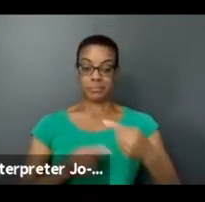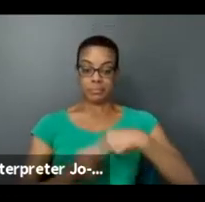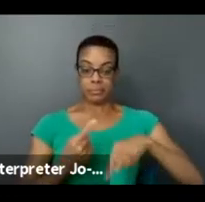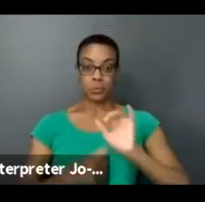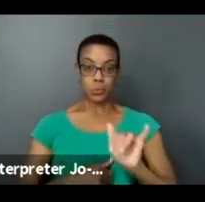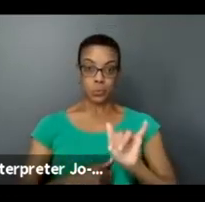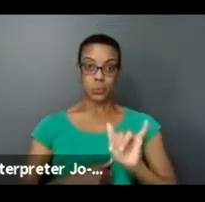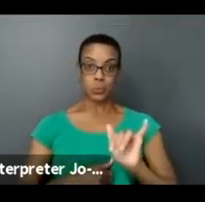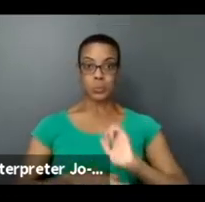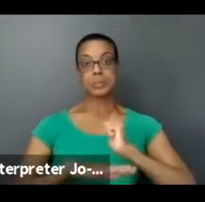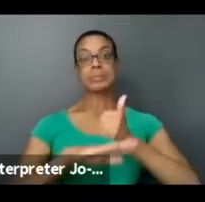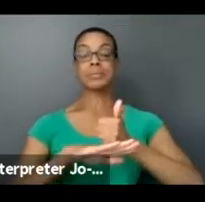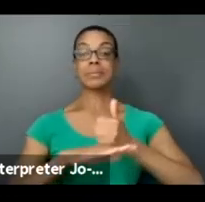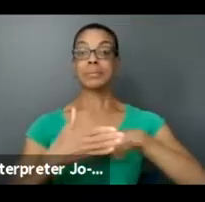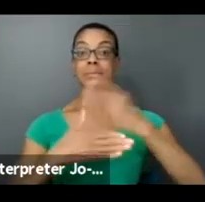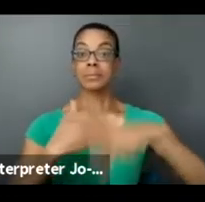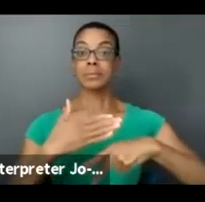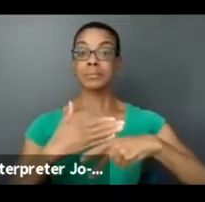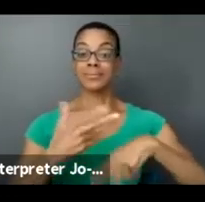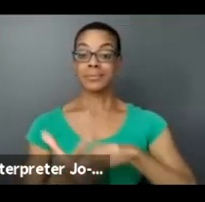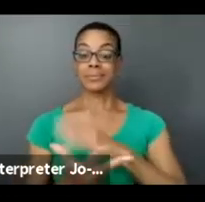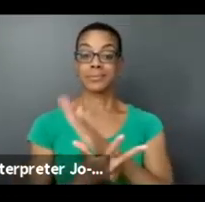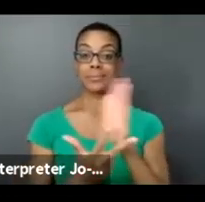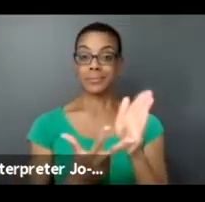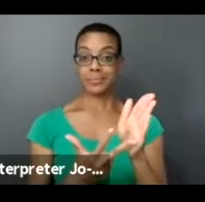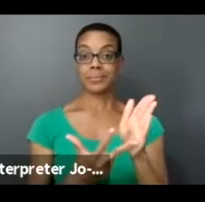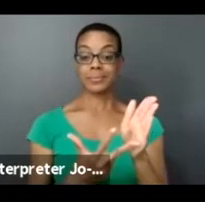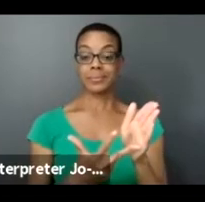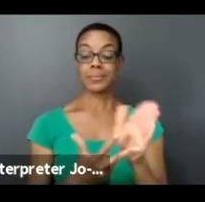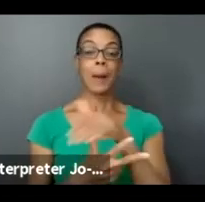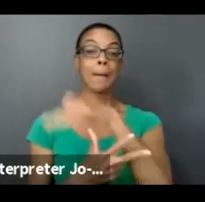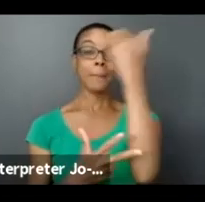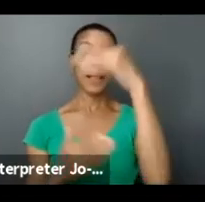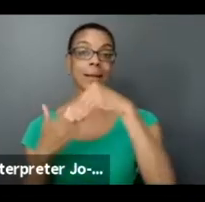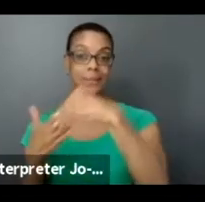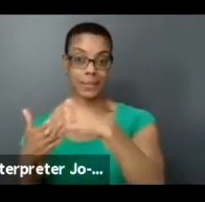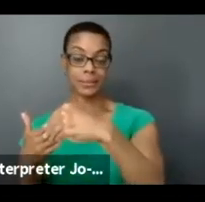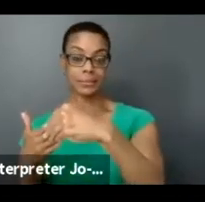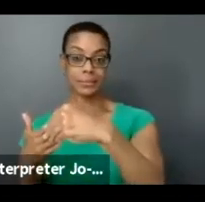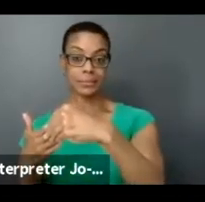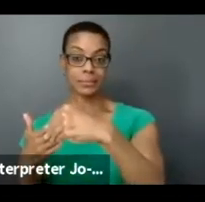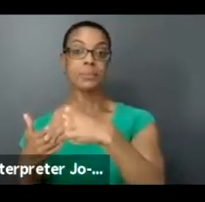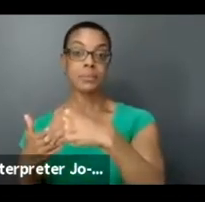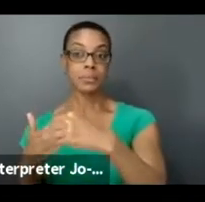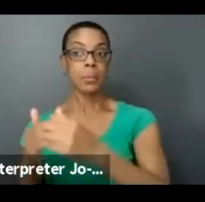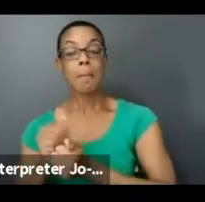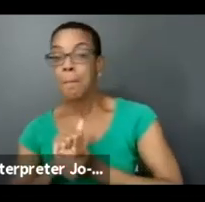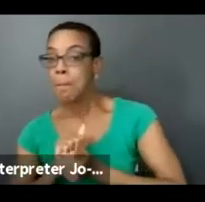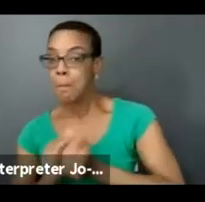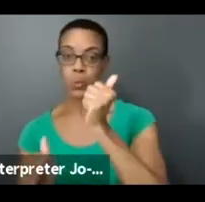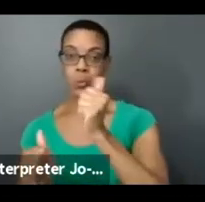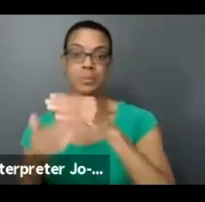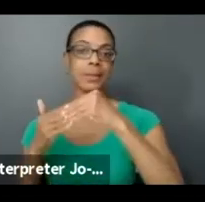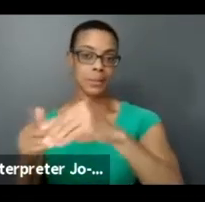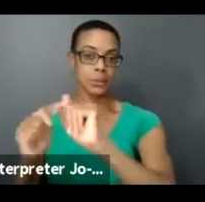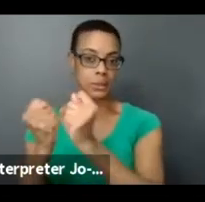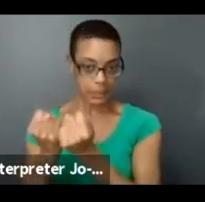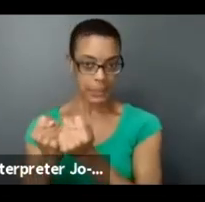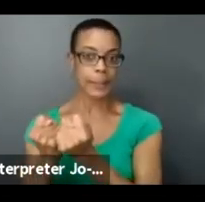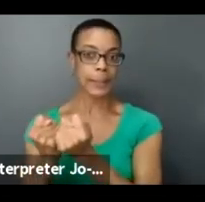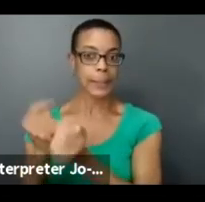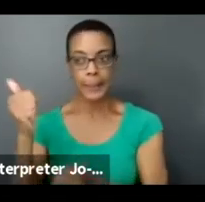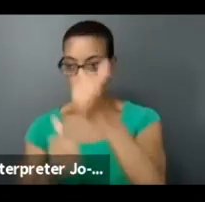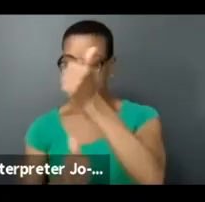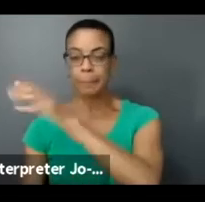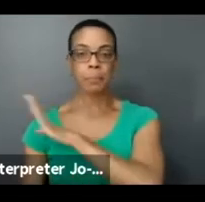program should be Black-led, which means that a majority of the leadership team, including board